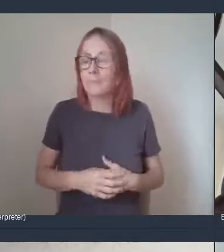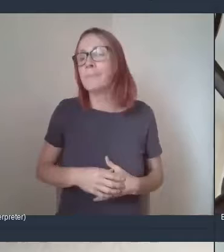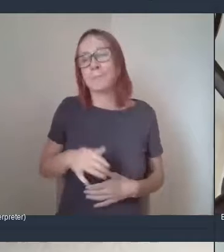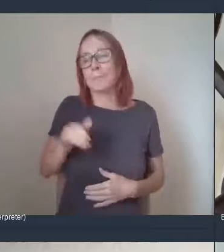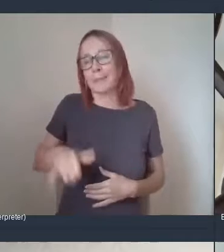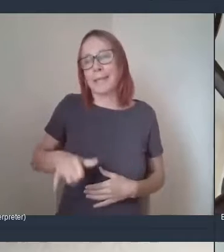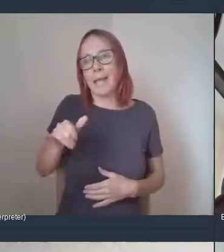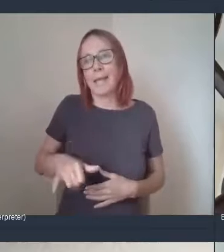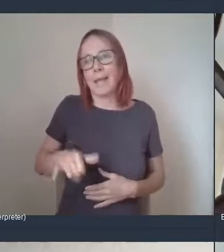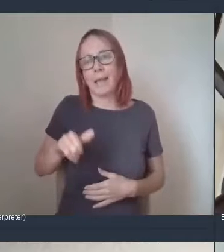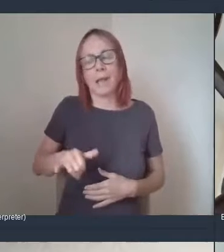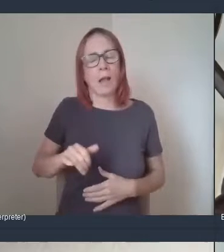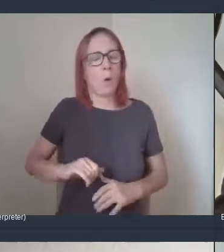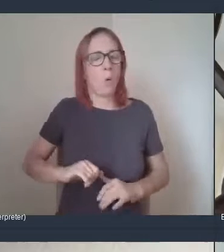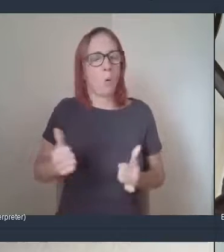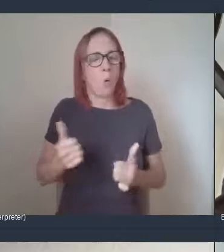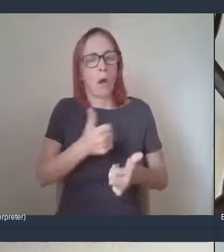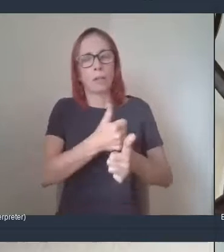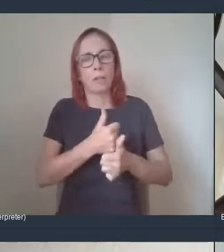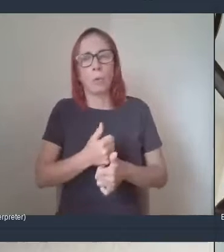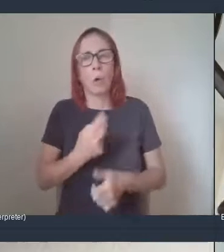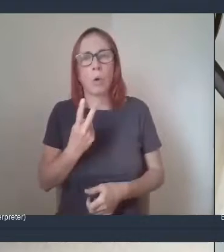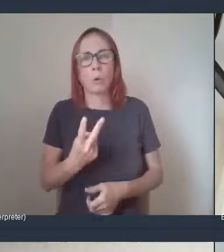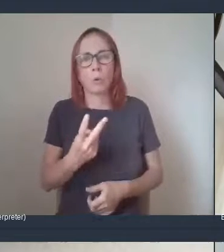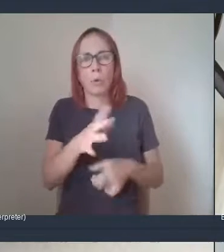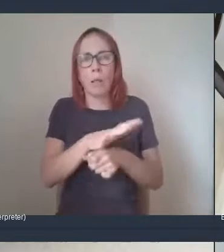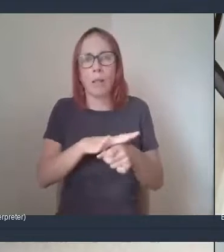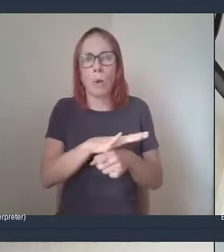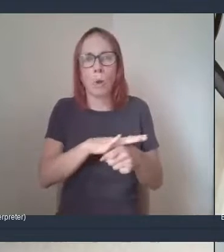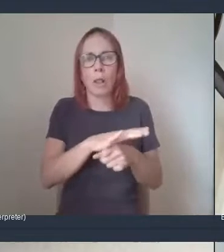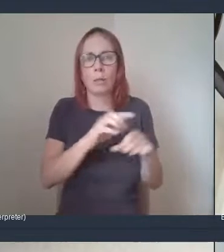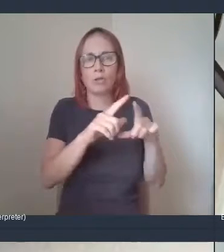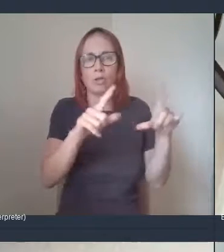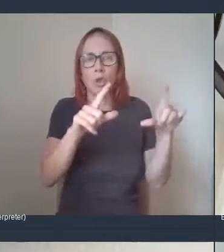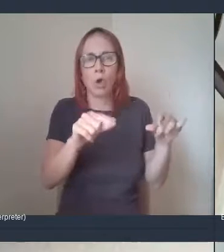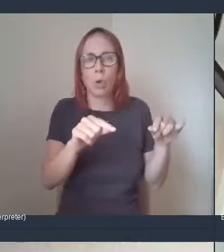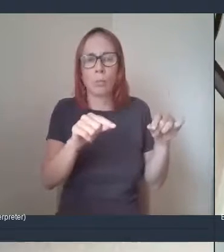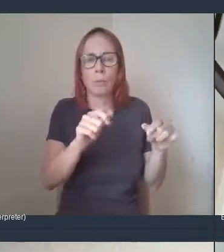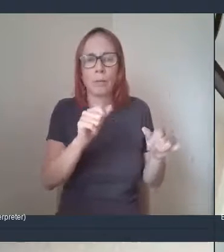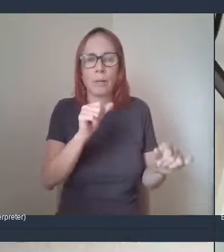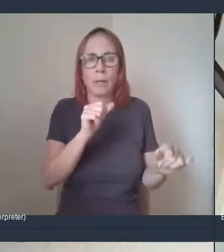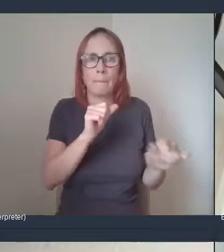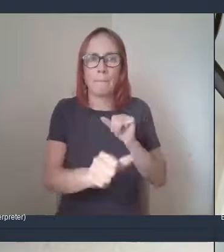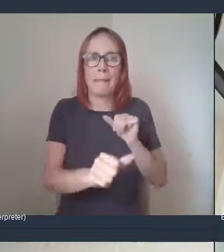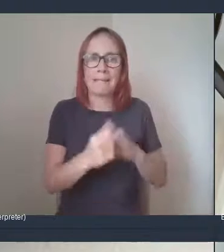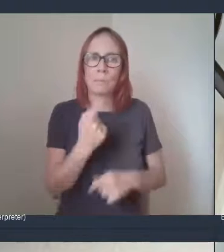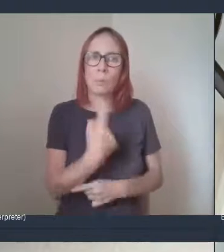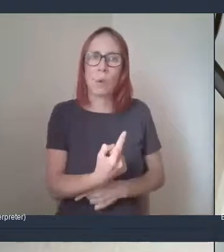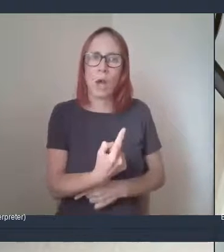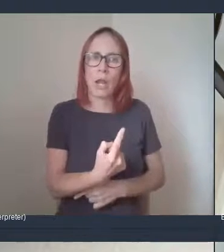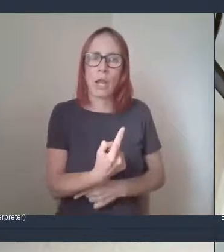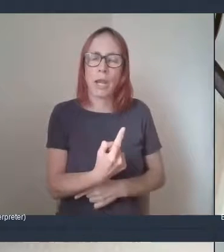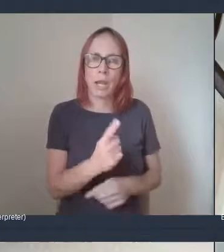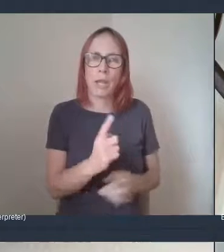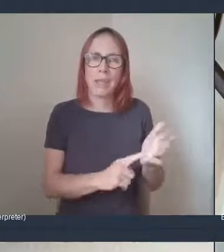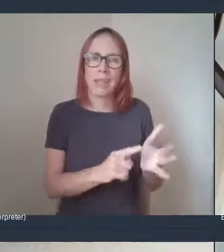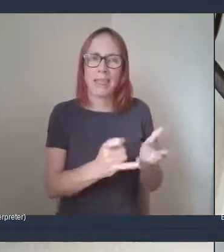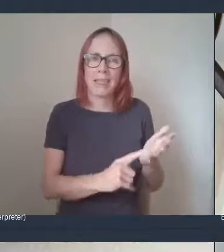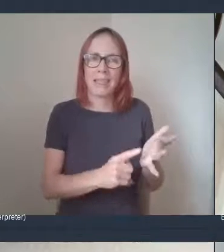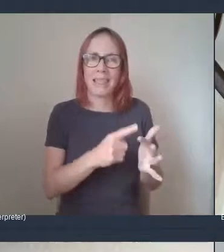we've had great support from two local stores in Lesley. So best one on Lesley High Street have been fantastic and are